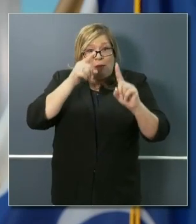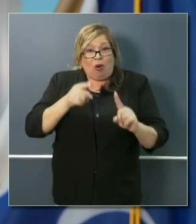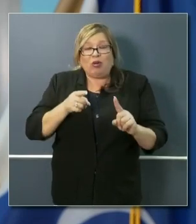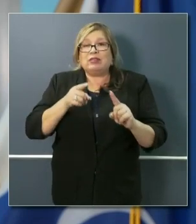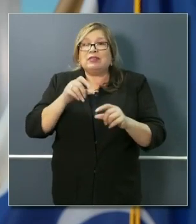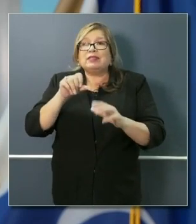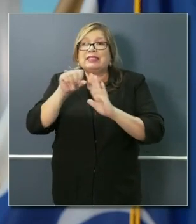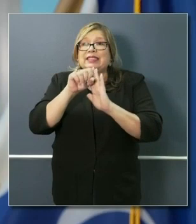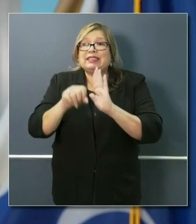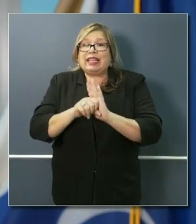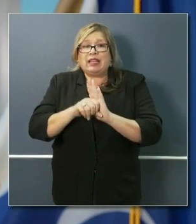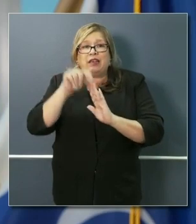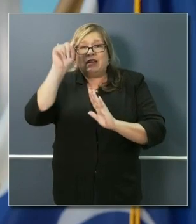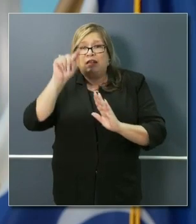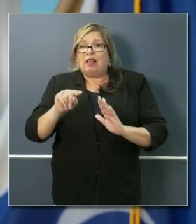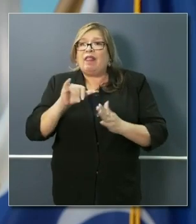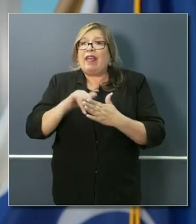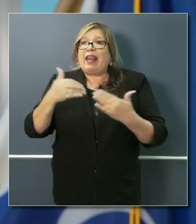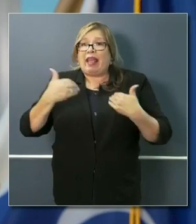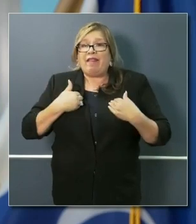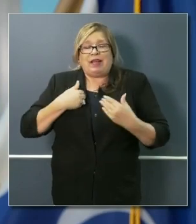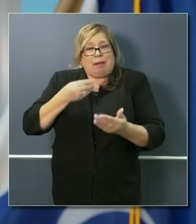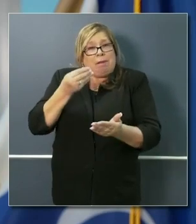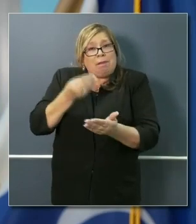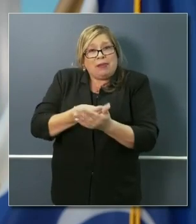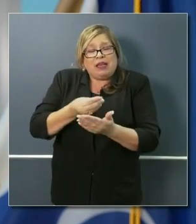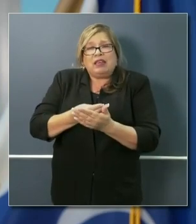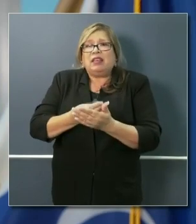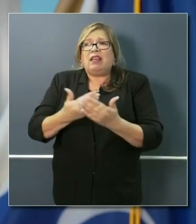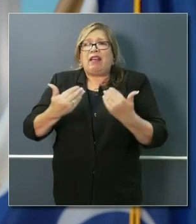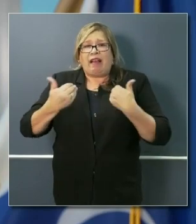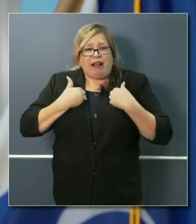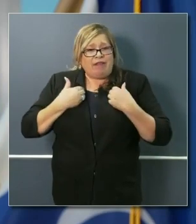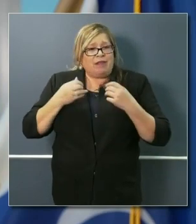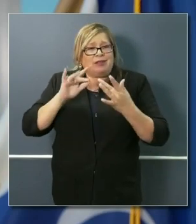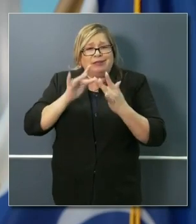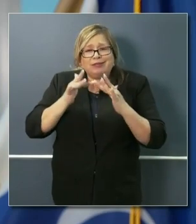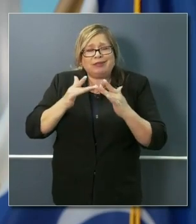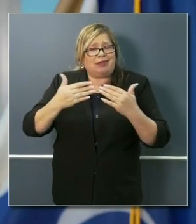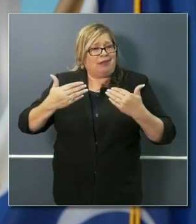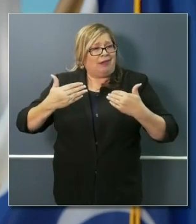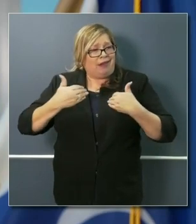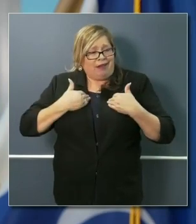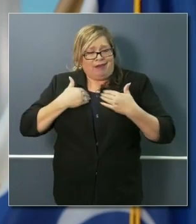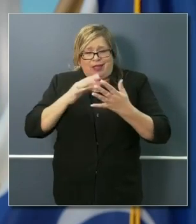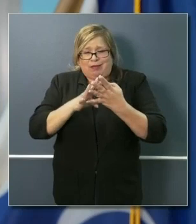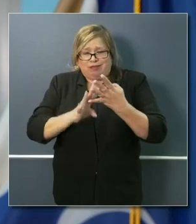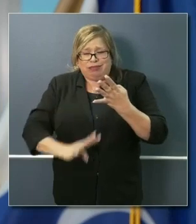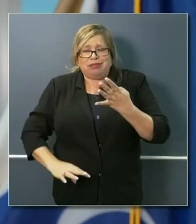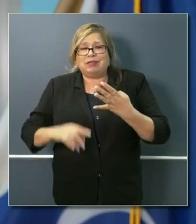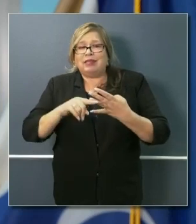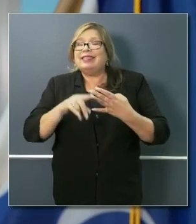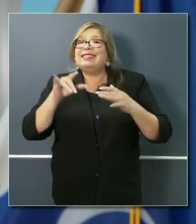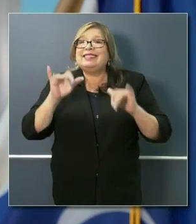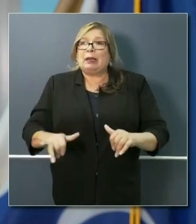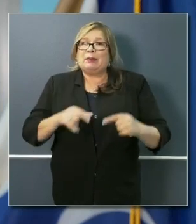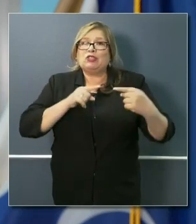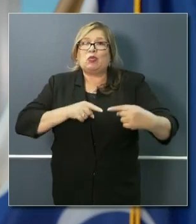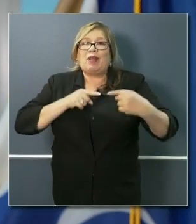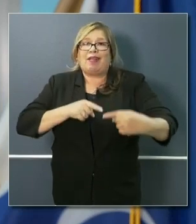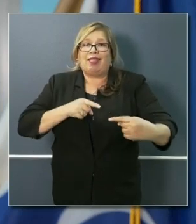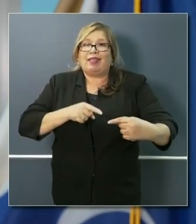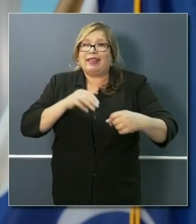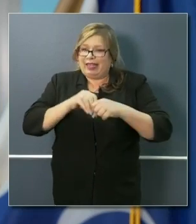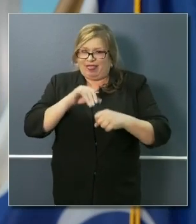socioeconomically have incredible capacity to provide for Internet access and how they're struggling, even